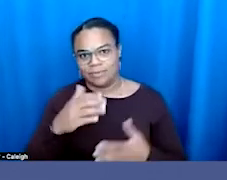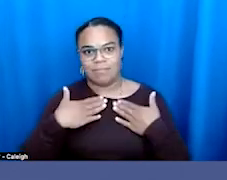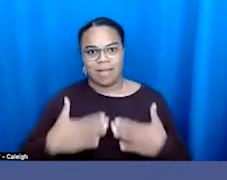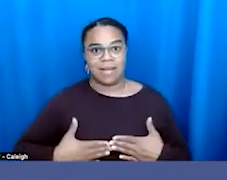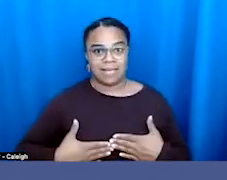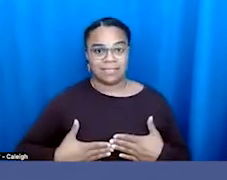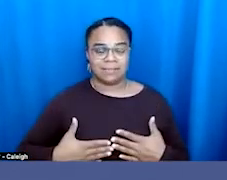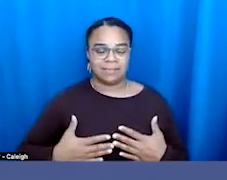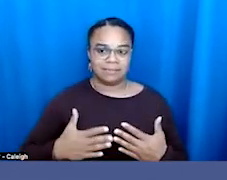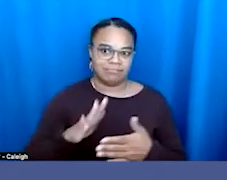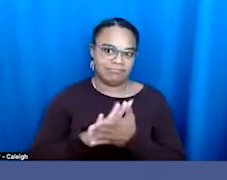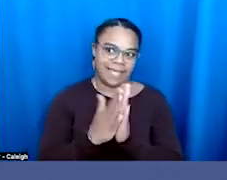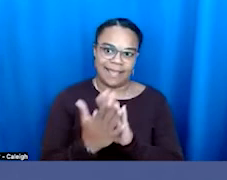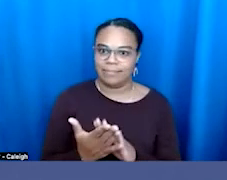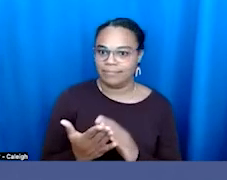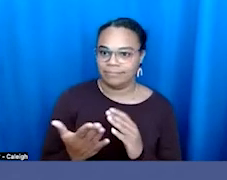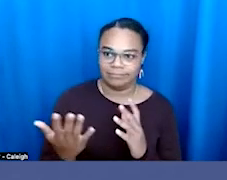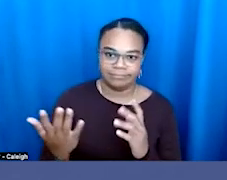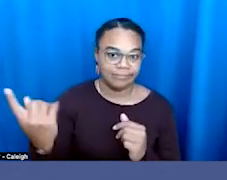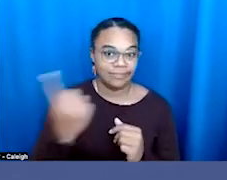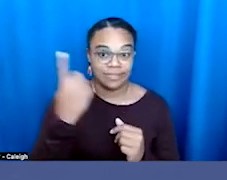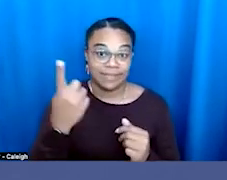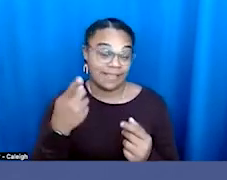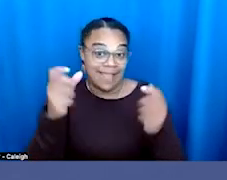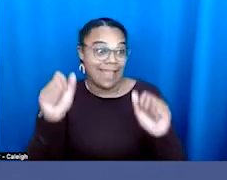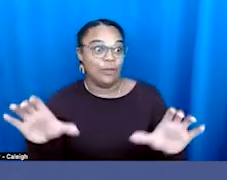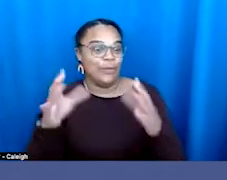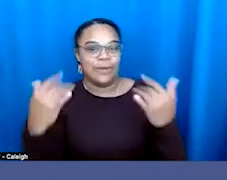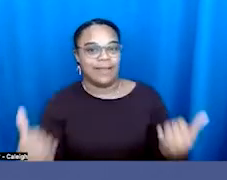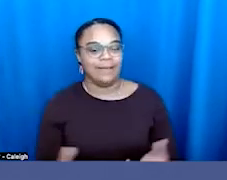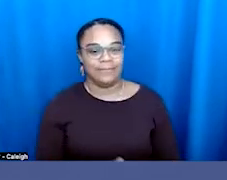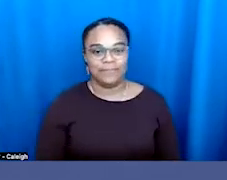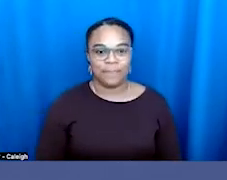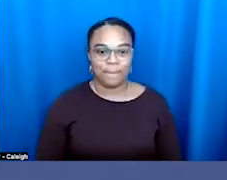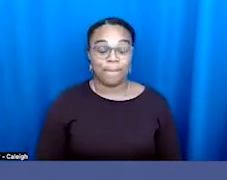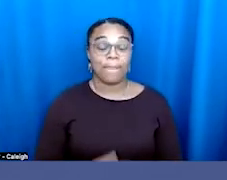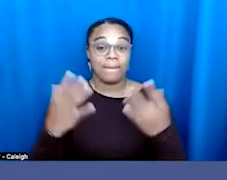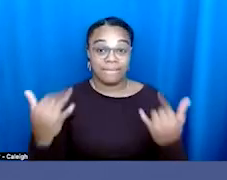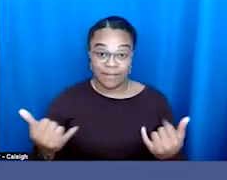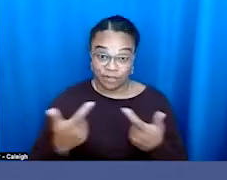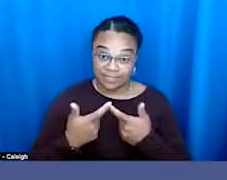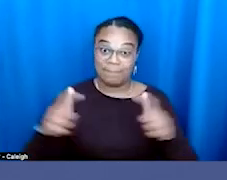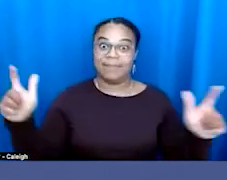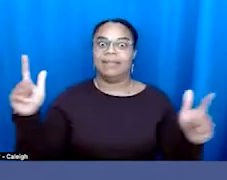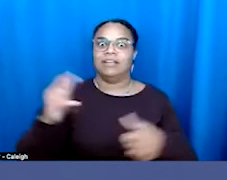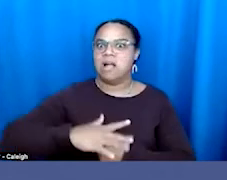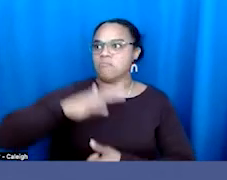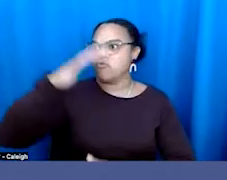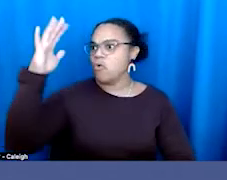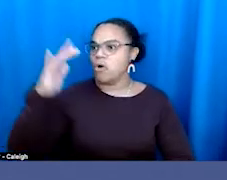you know, something that can just be done. Now in, there's a huge uproar because schools are asking